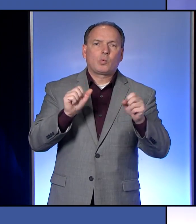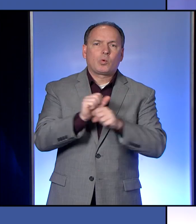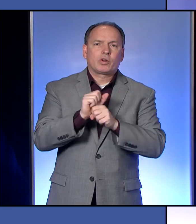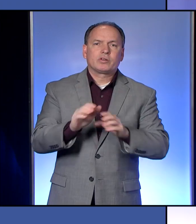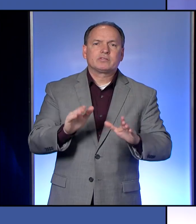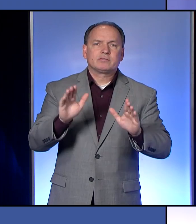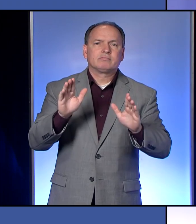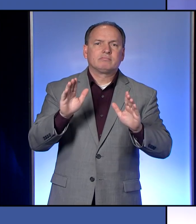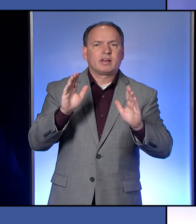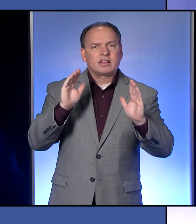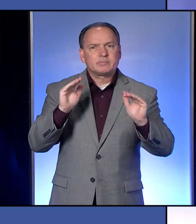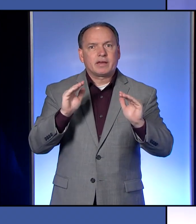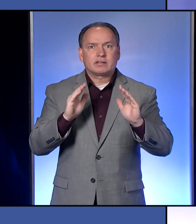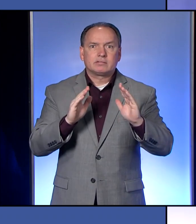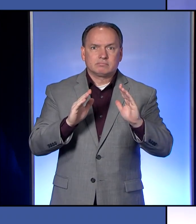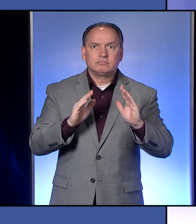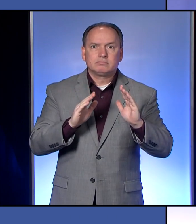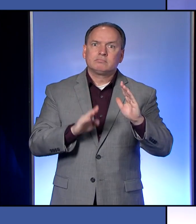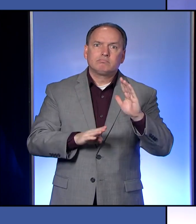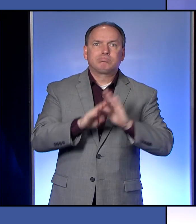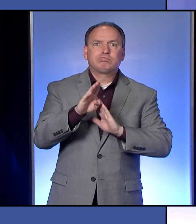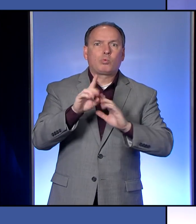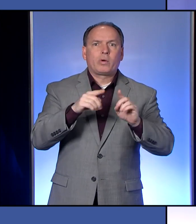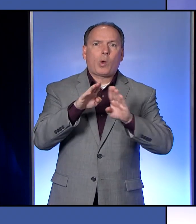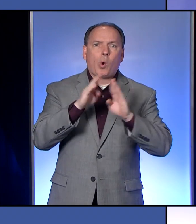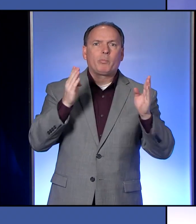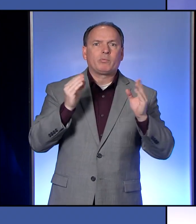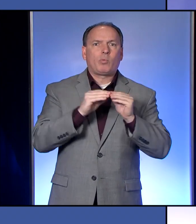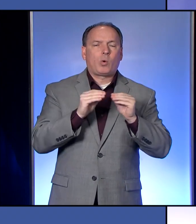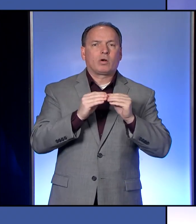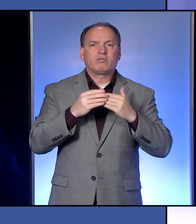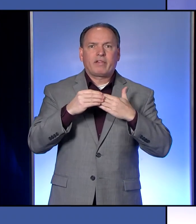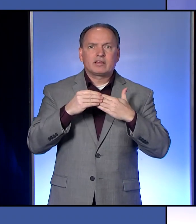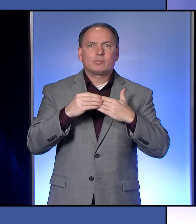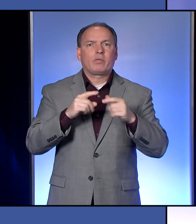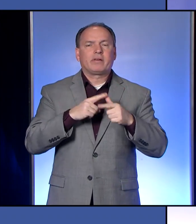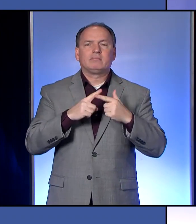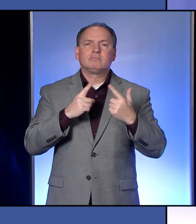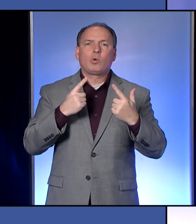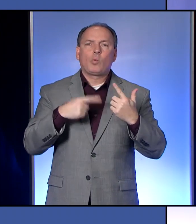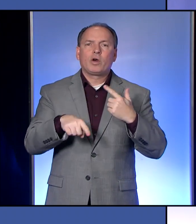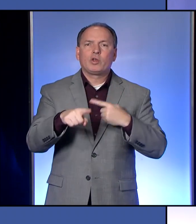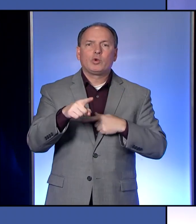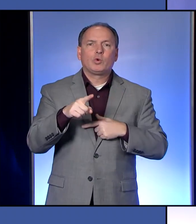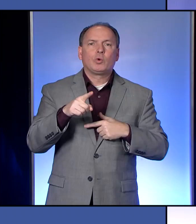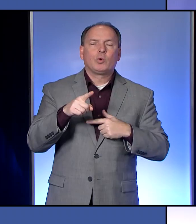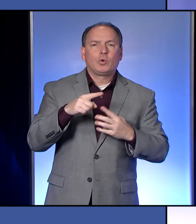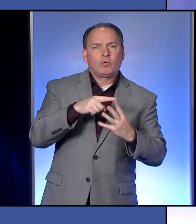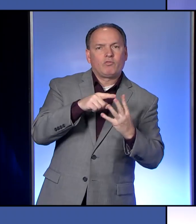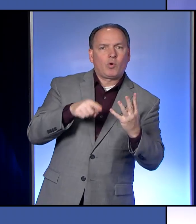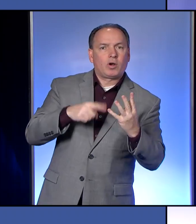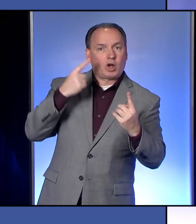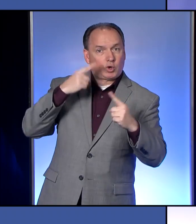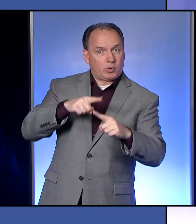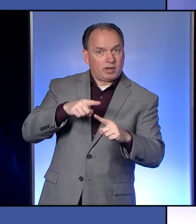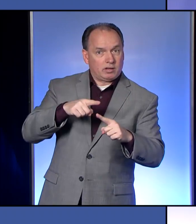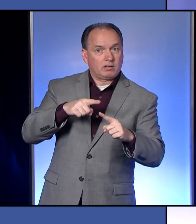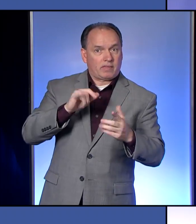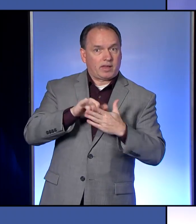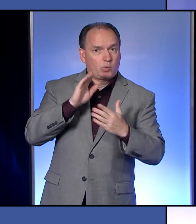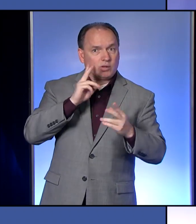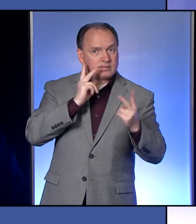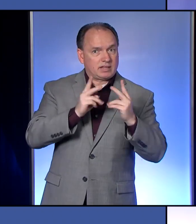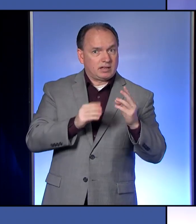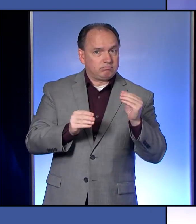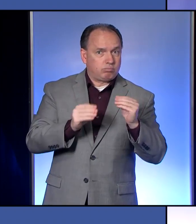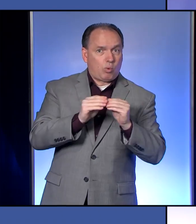some sort of a spike when we start to reopen a little bit more. so to what extent, A, do you agree with that assessment that we likely will see